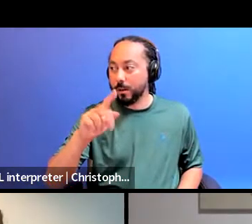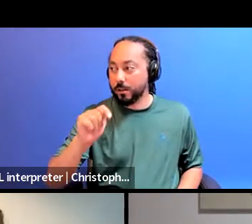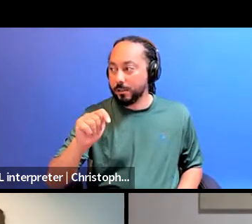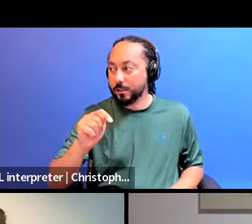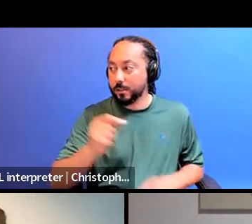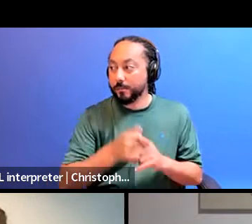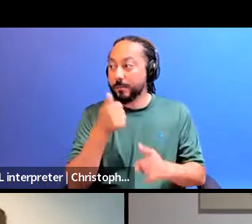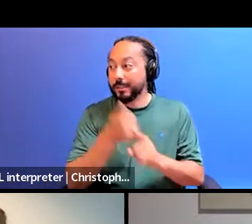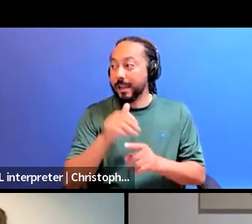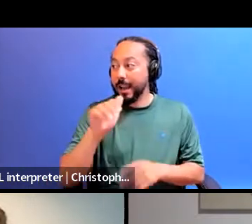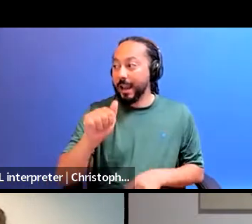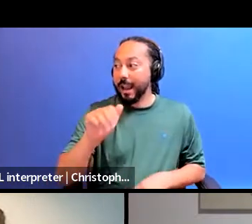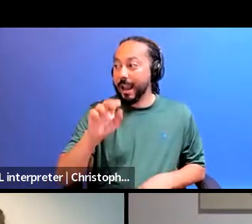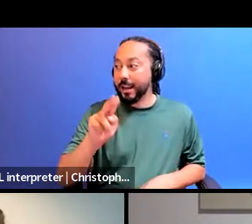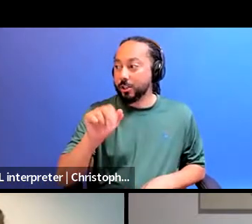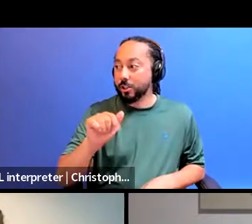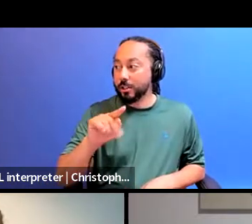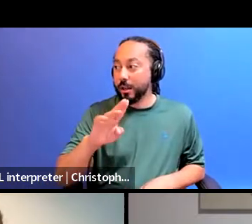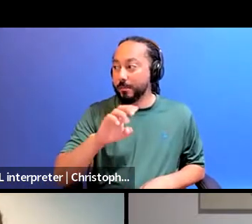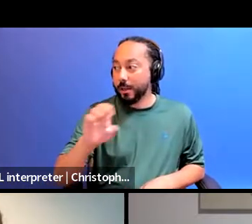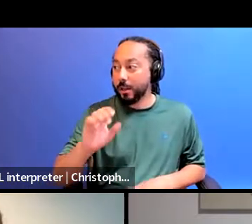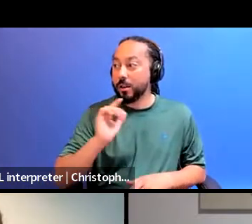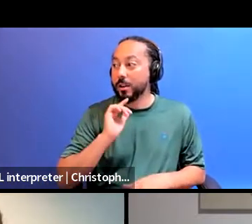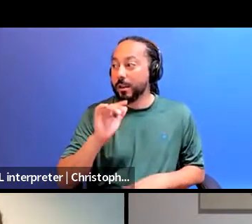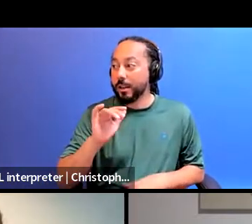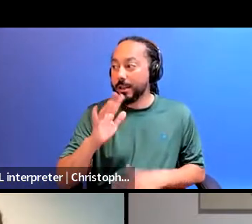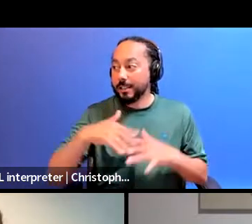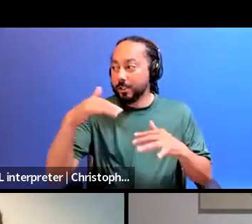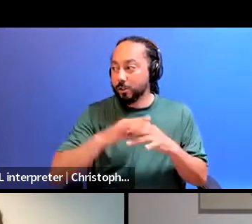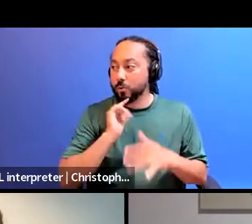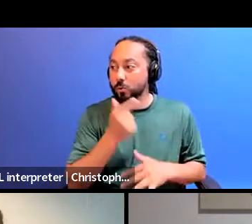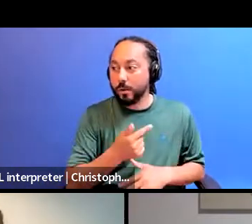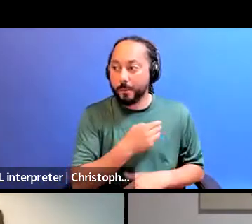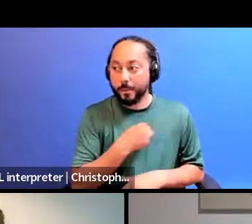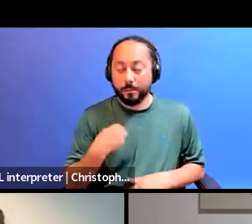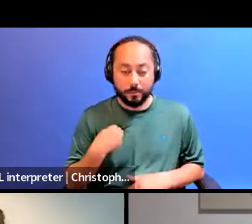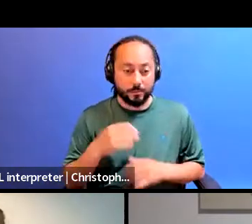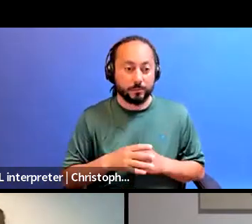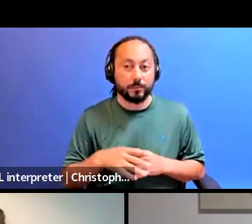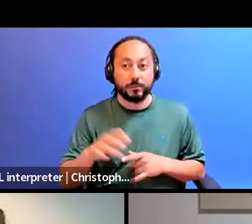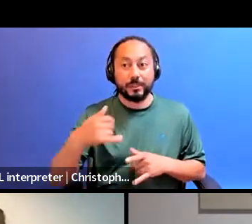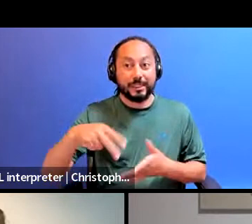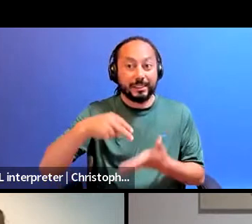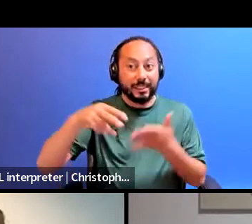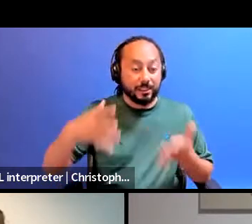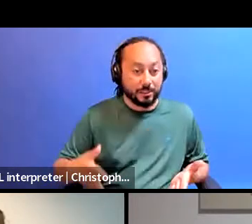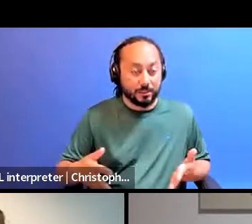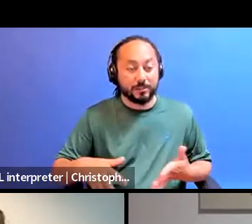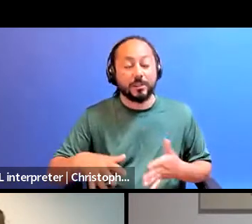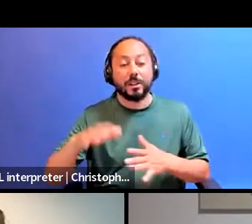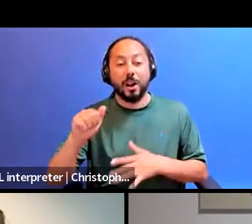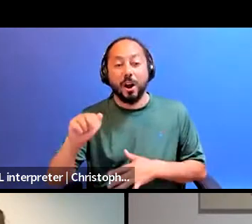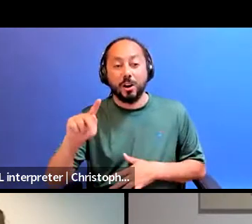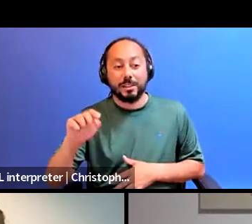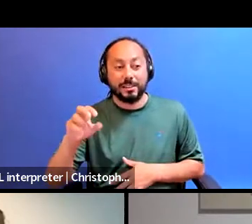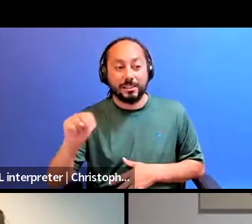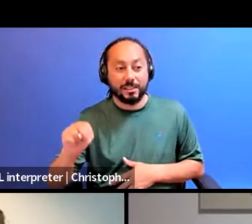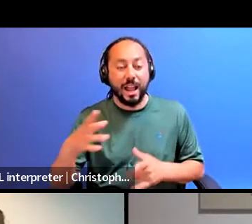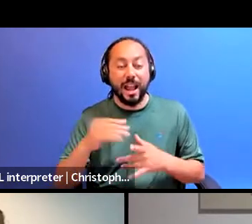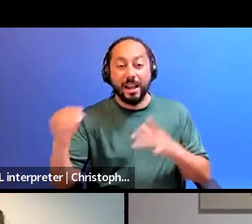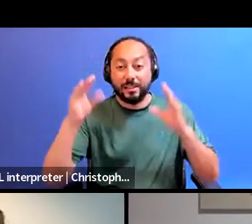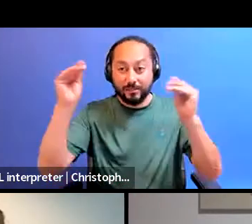Unceded First Nation. As a birth worker, jingle dancer, artisan, and radical educator,